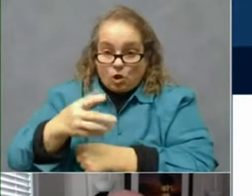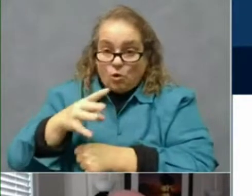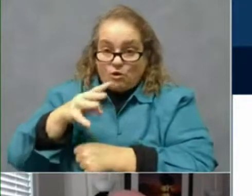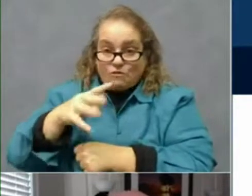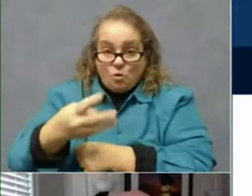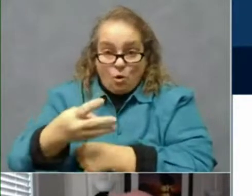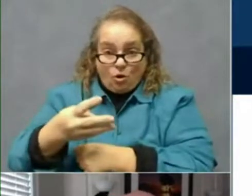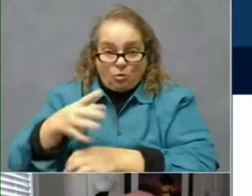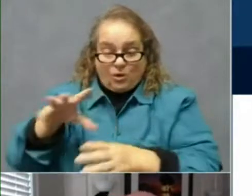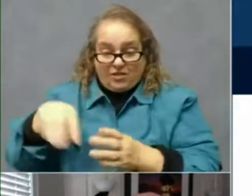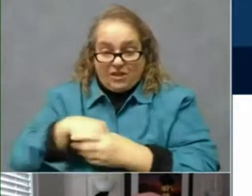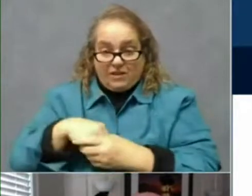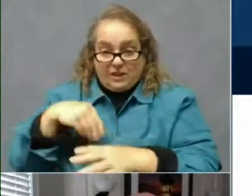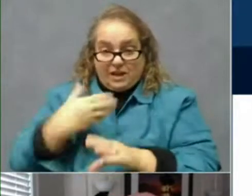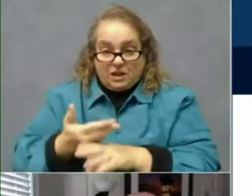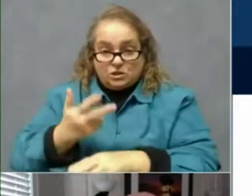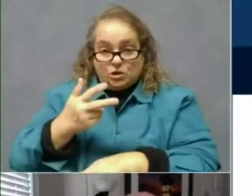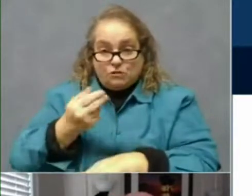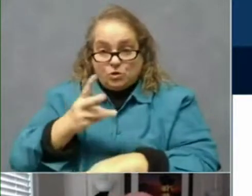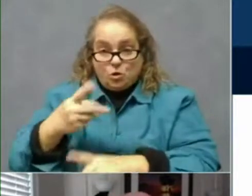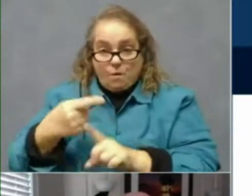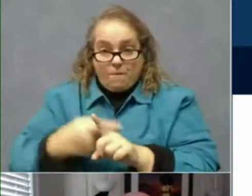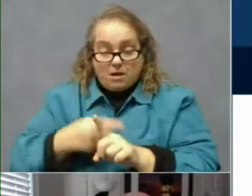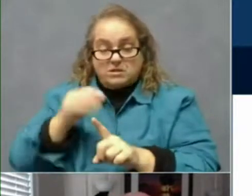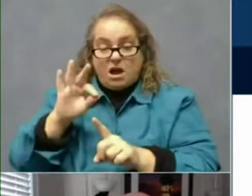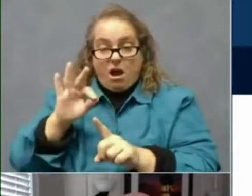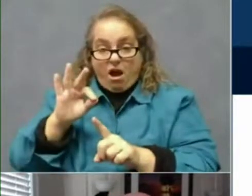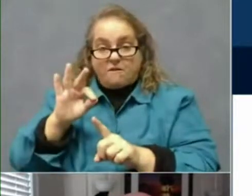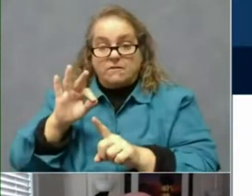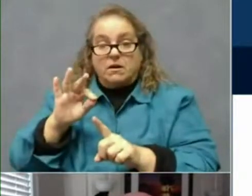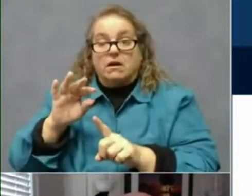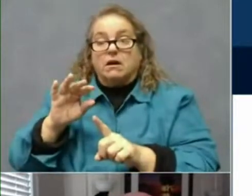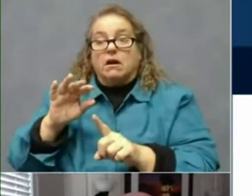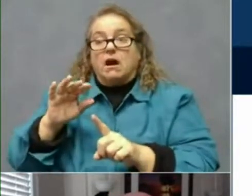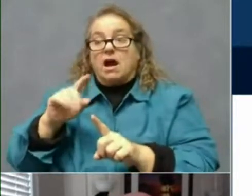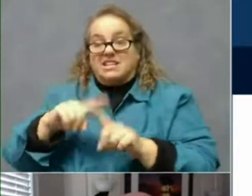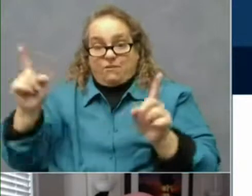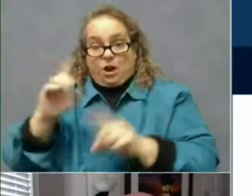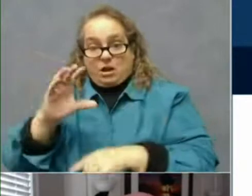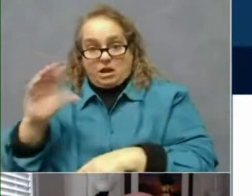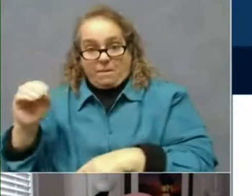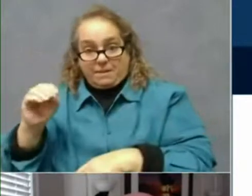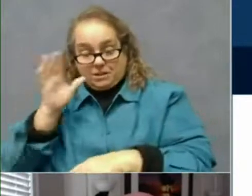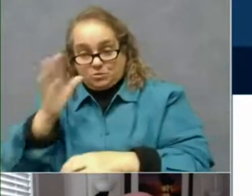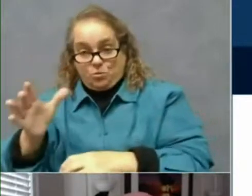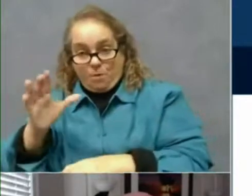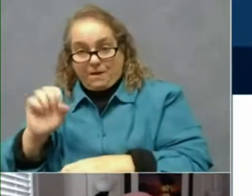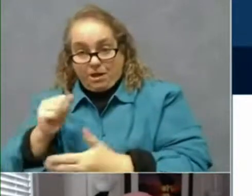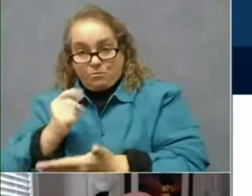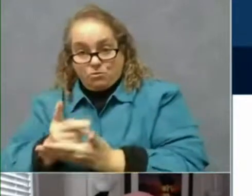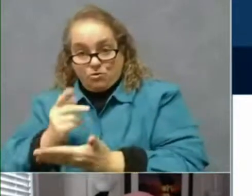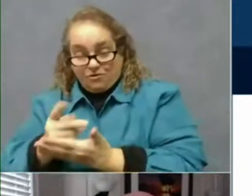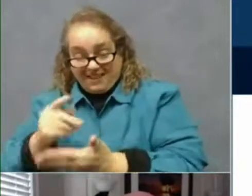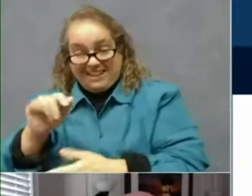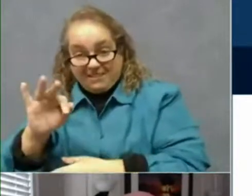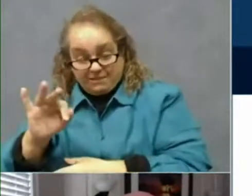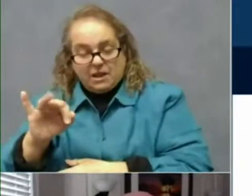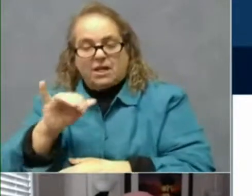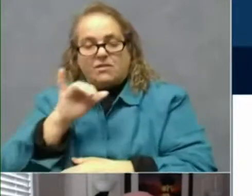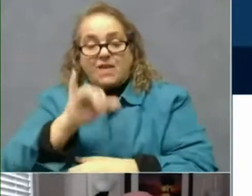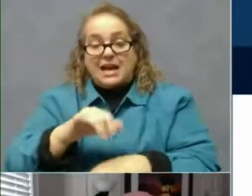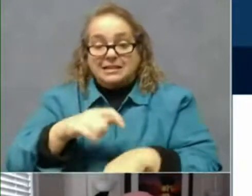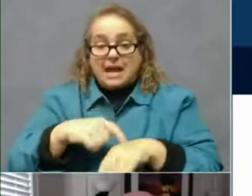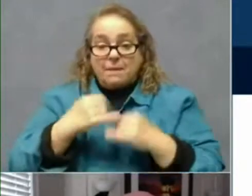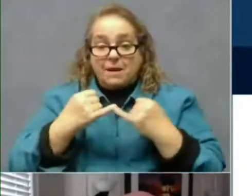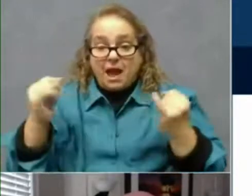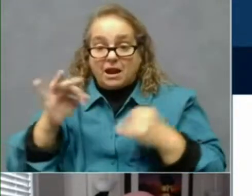months, that timeline will move further forward. So the goal now is to give it quickly and to focus a